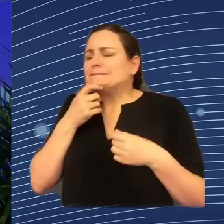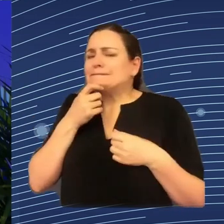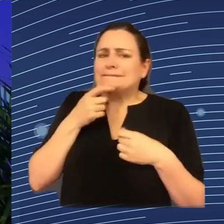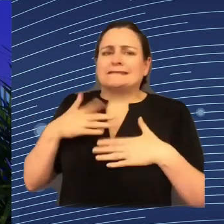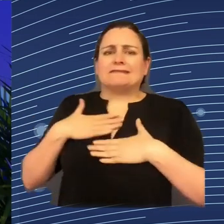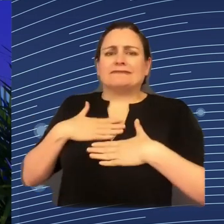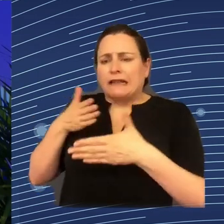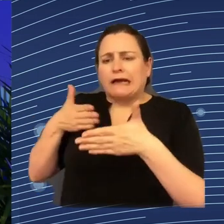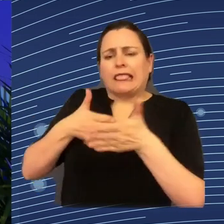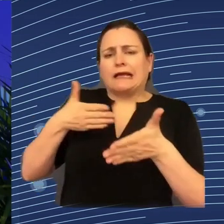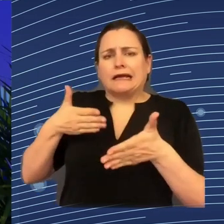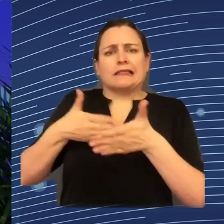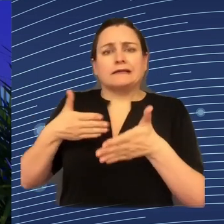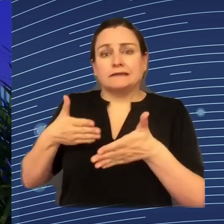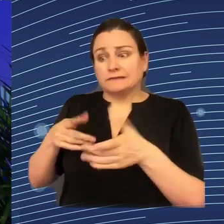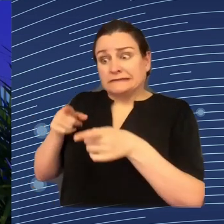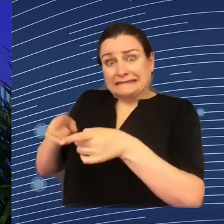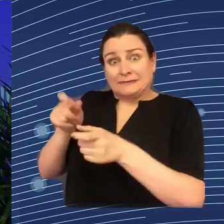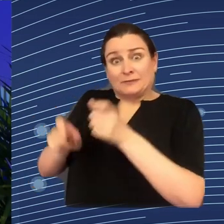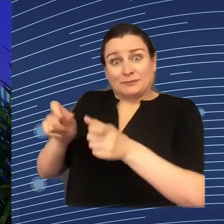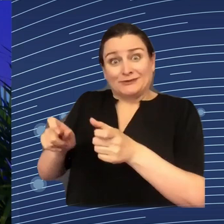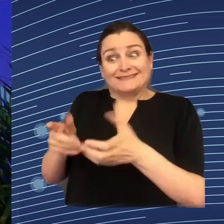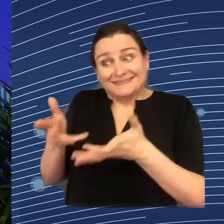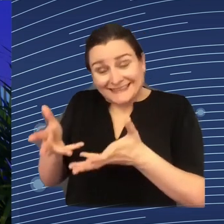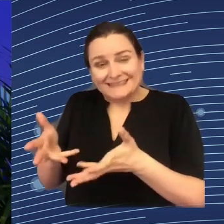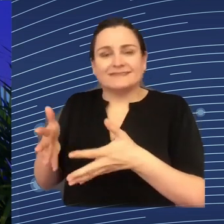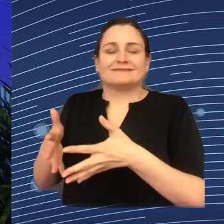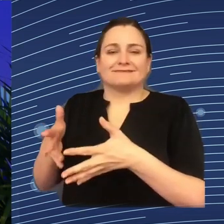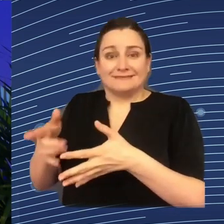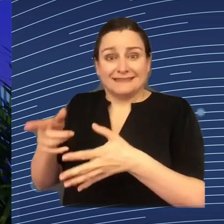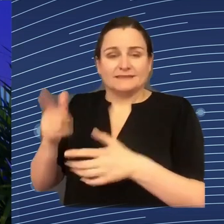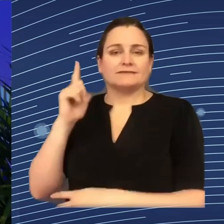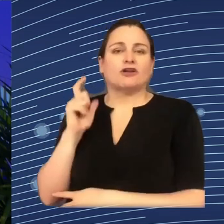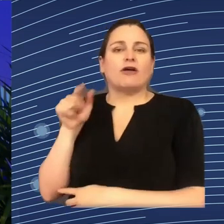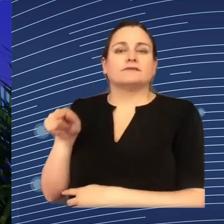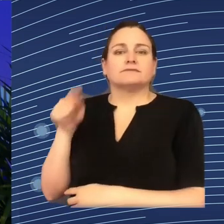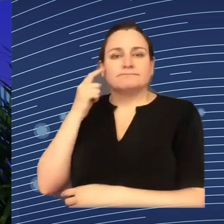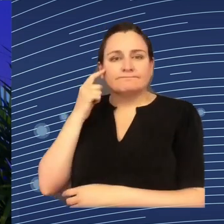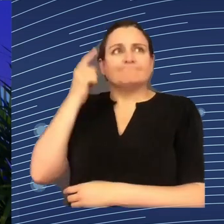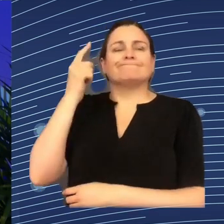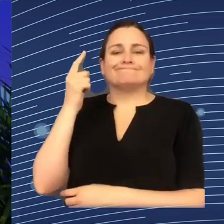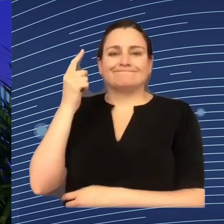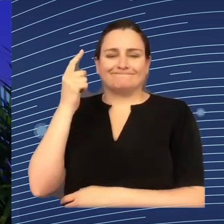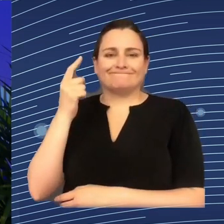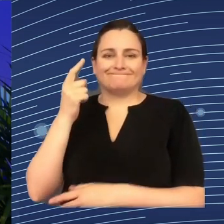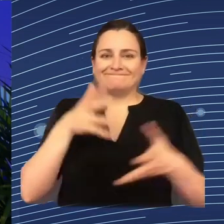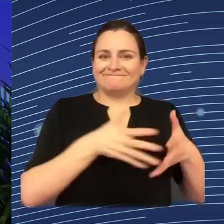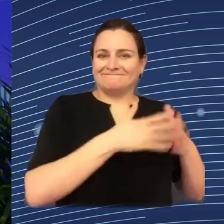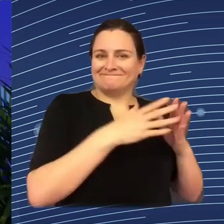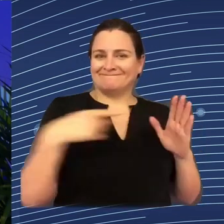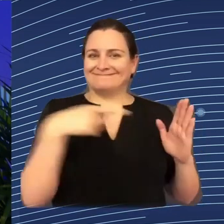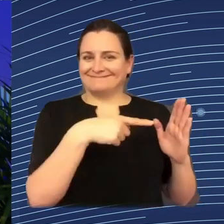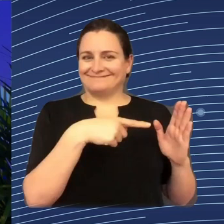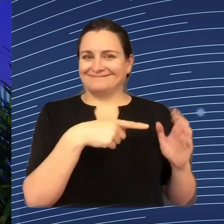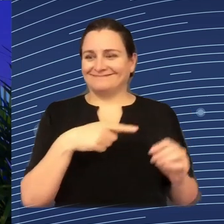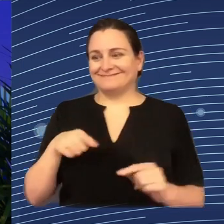point. And that is where the design process starts, really. And that's why problem framing or problem